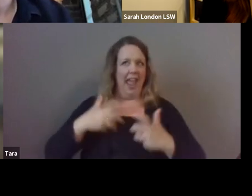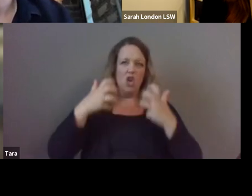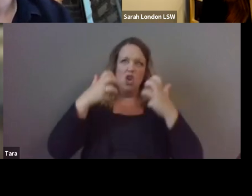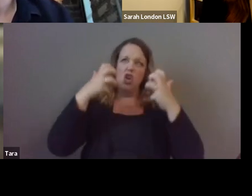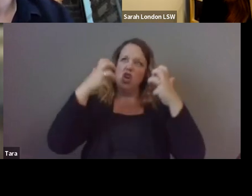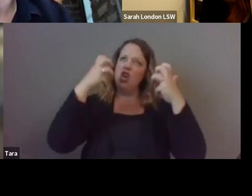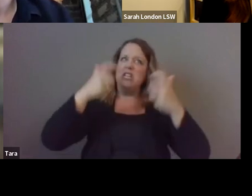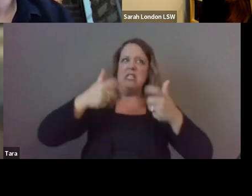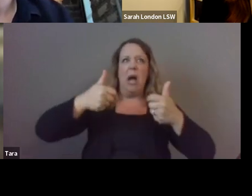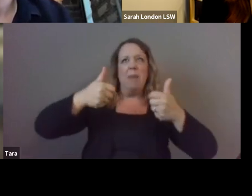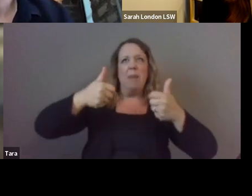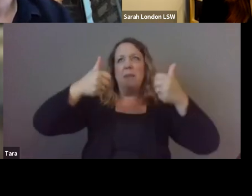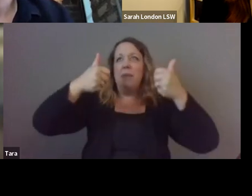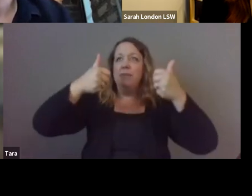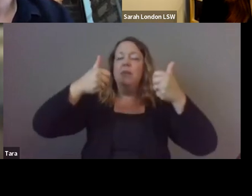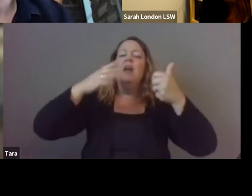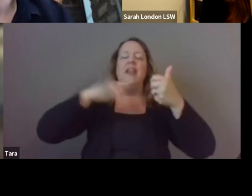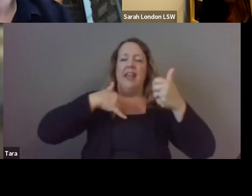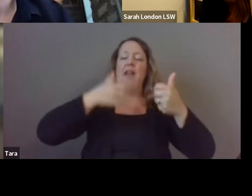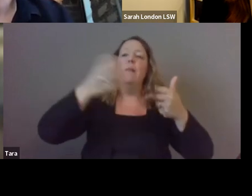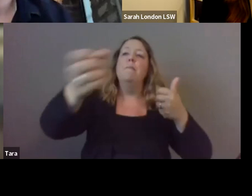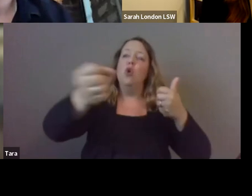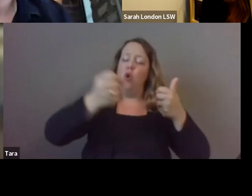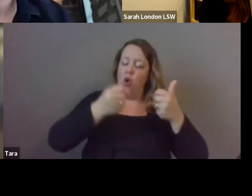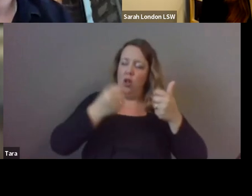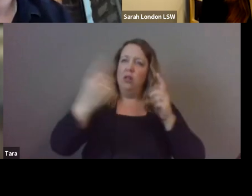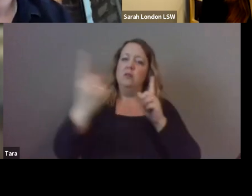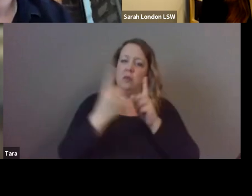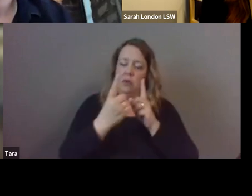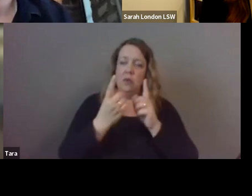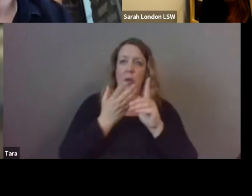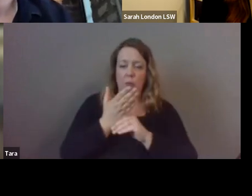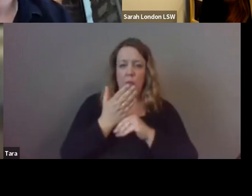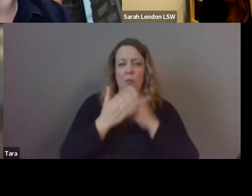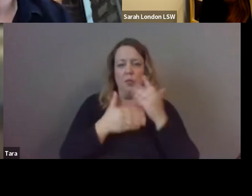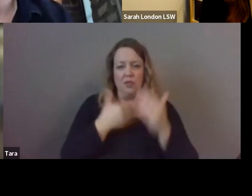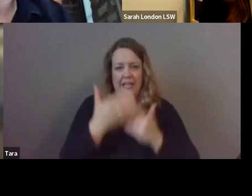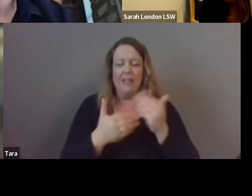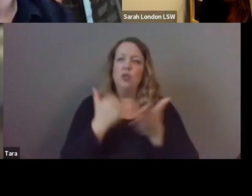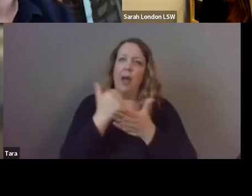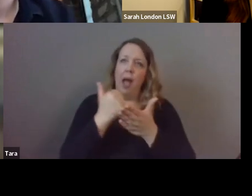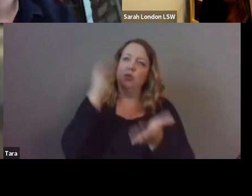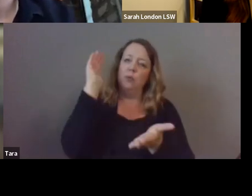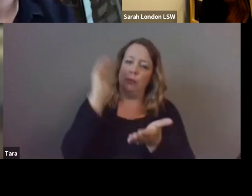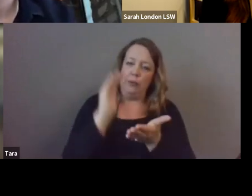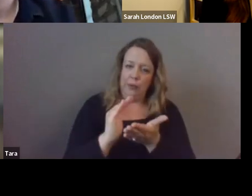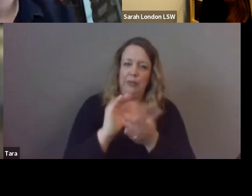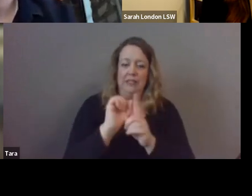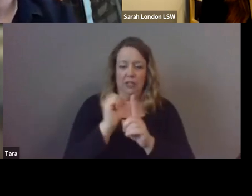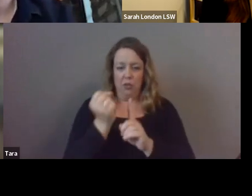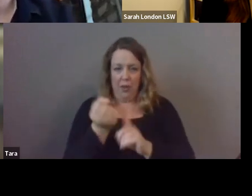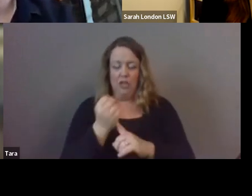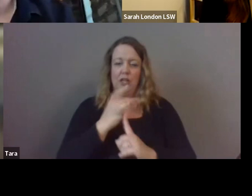pull them away from the situation have them go through their routine that that de-escalates the situation and then really